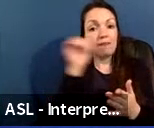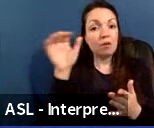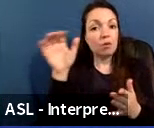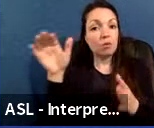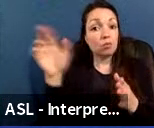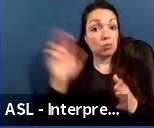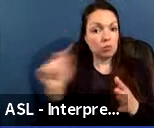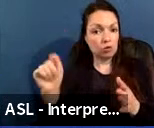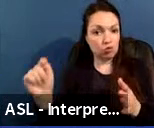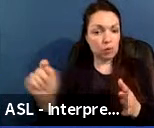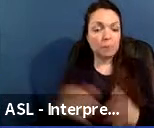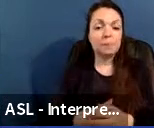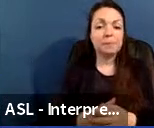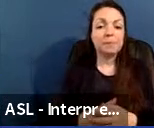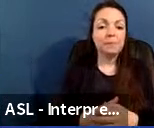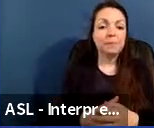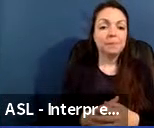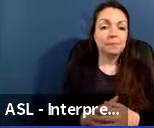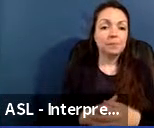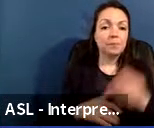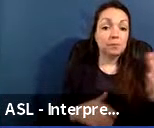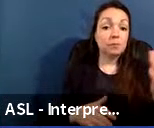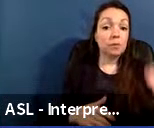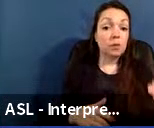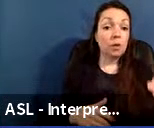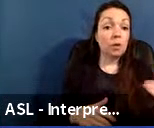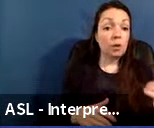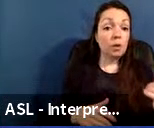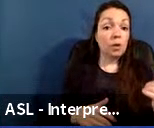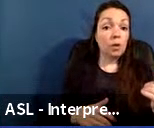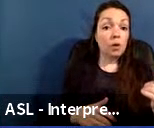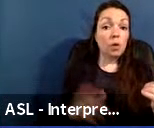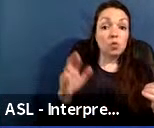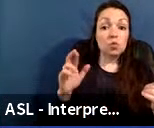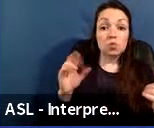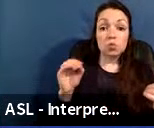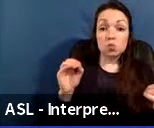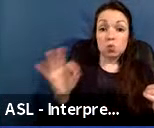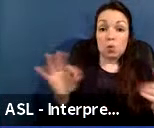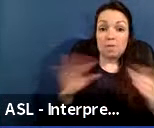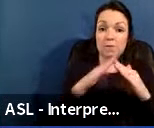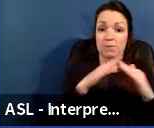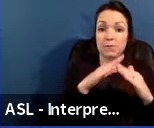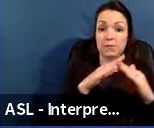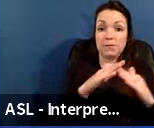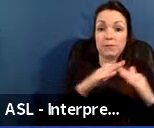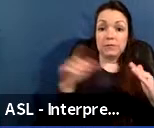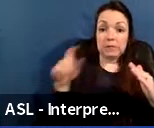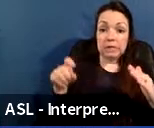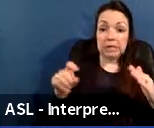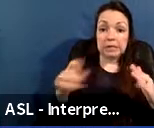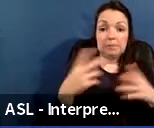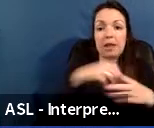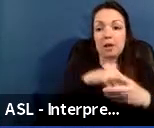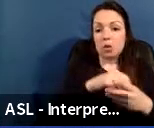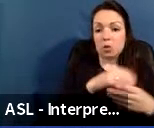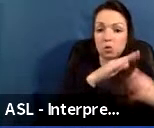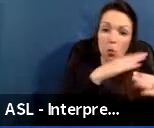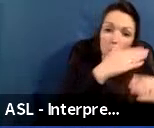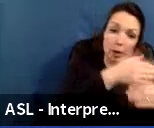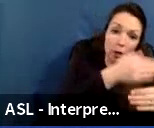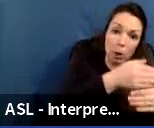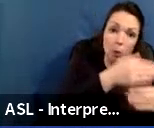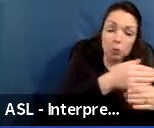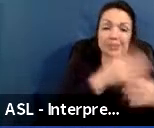The next category, roof envelope needs. It includes our roofs, our windows, and exterior masonry,